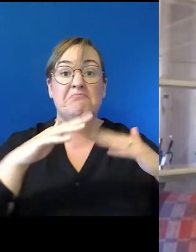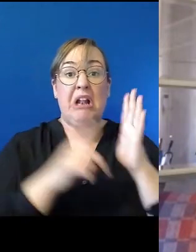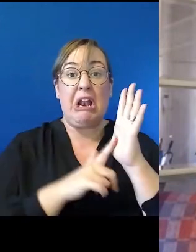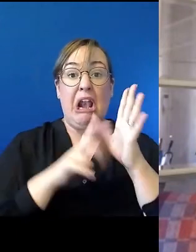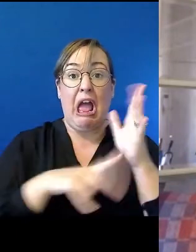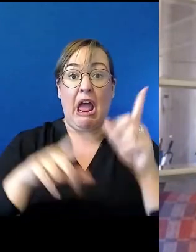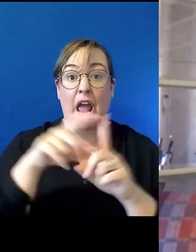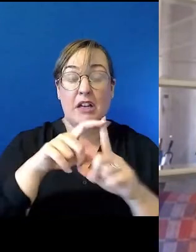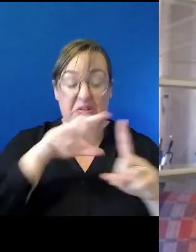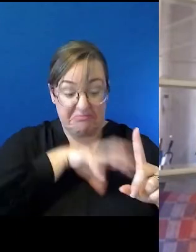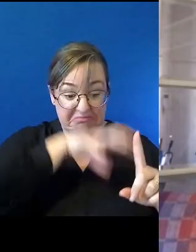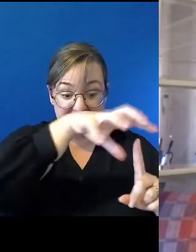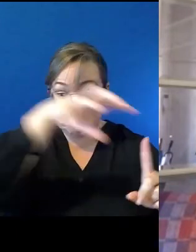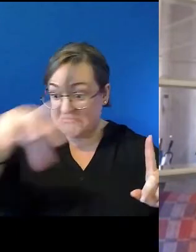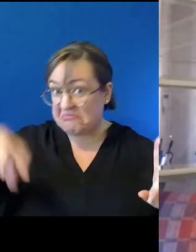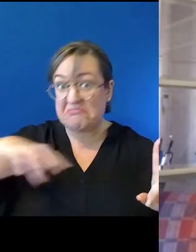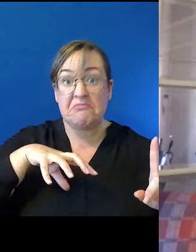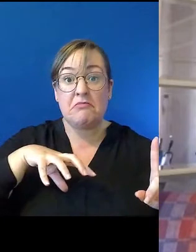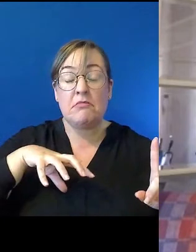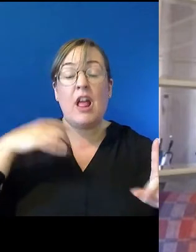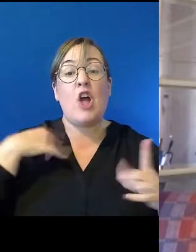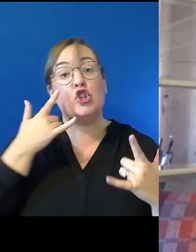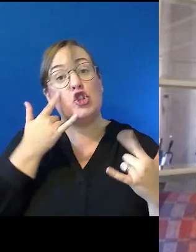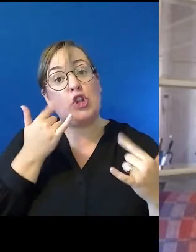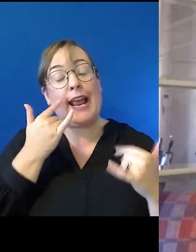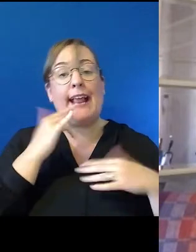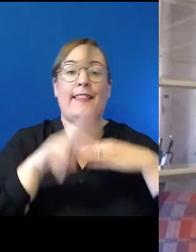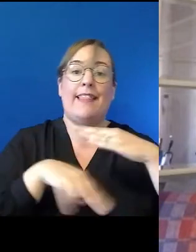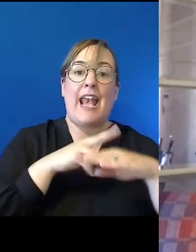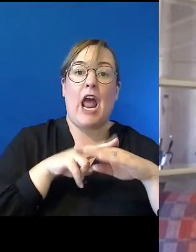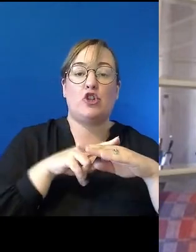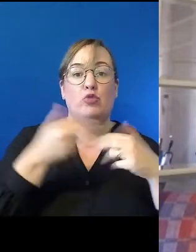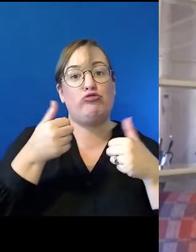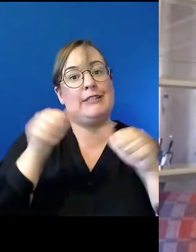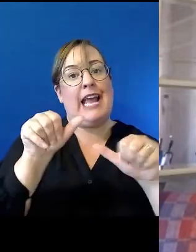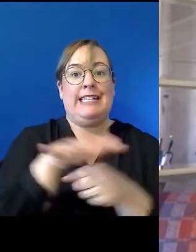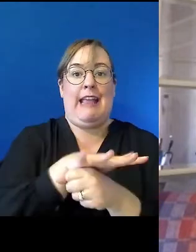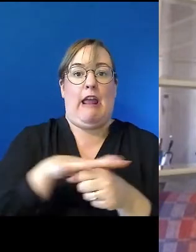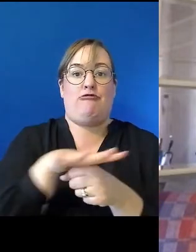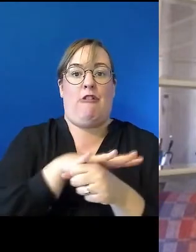national protective areas, and, you know, those areas are significant,